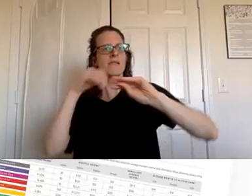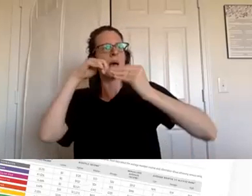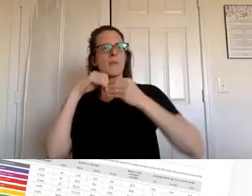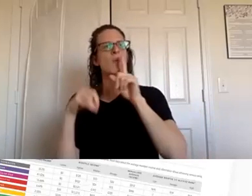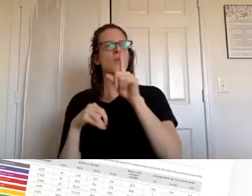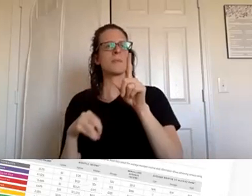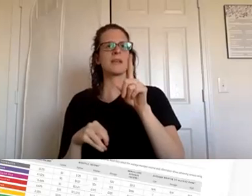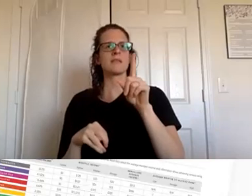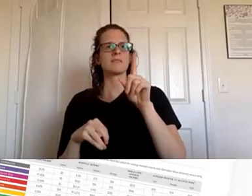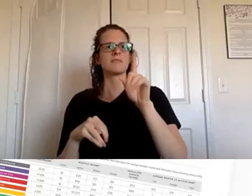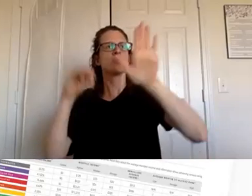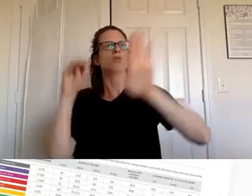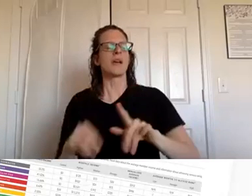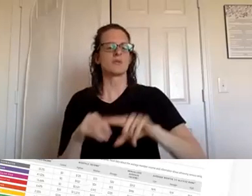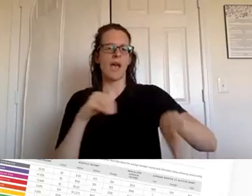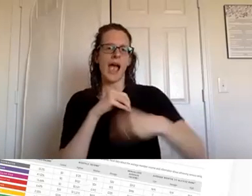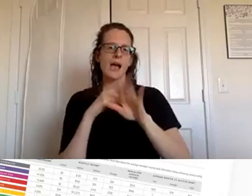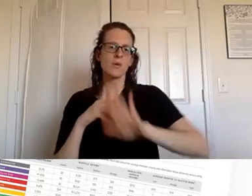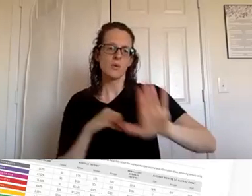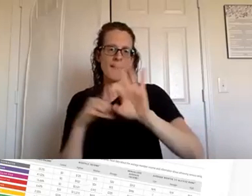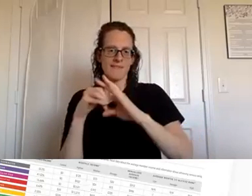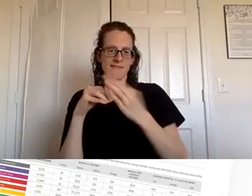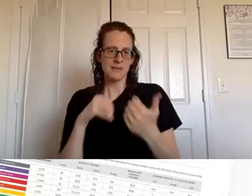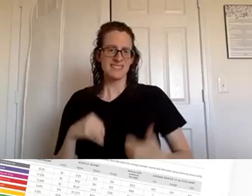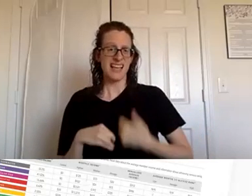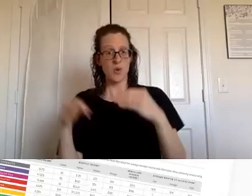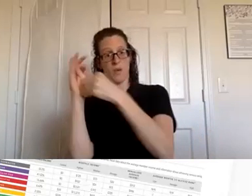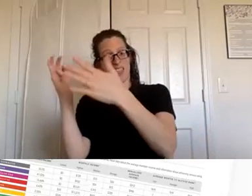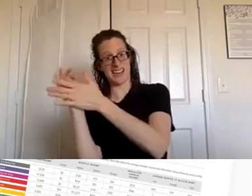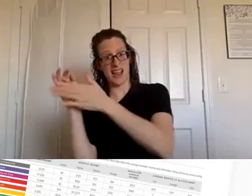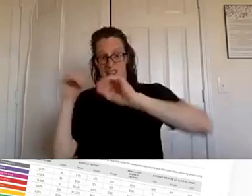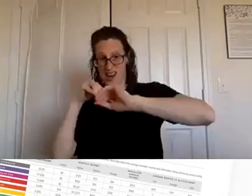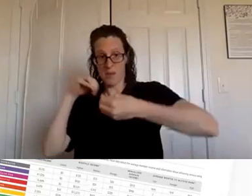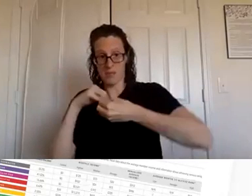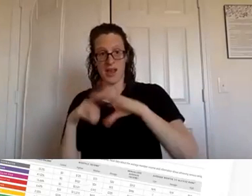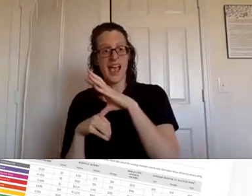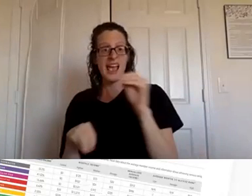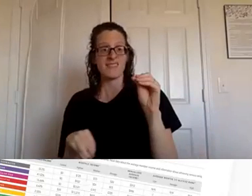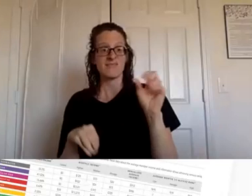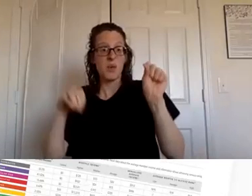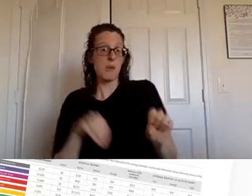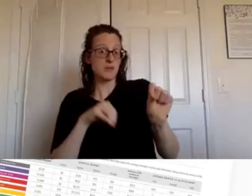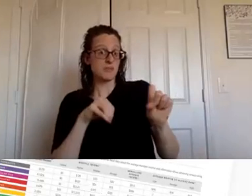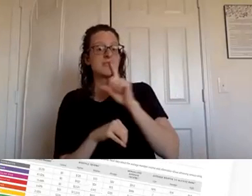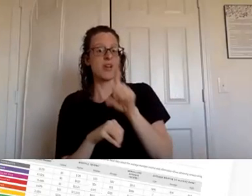that down um the possibilities are endless